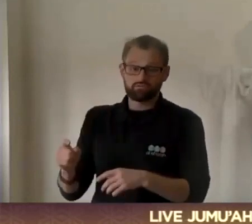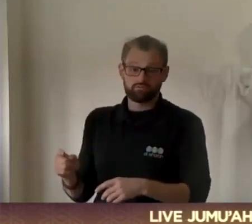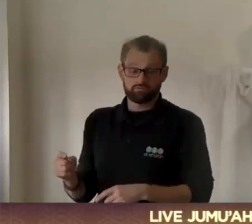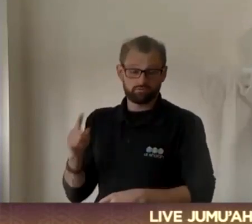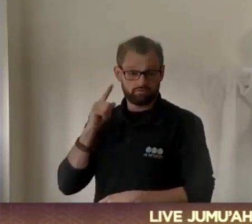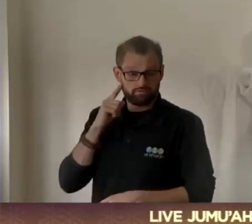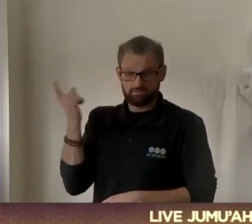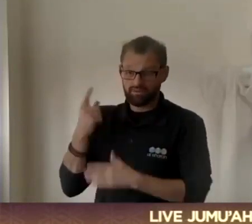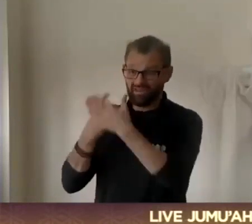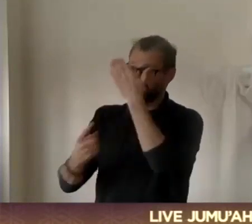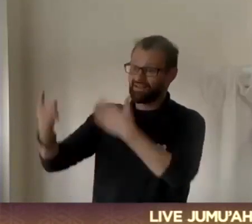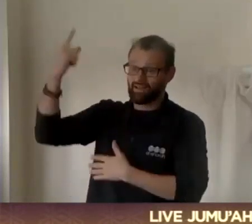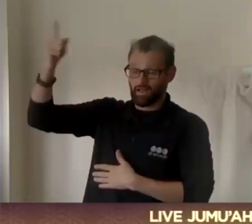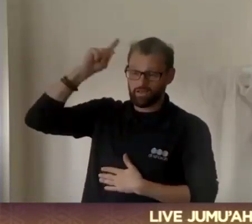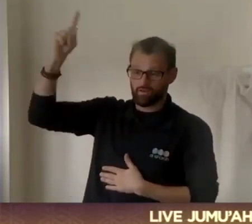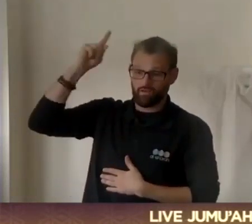We've spoken about that.